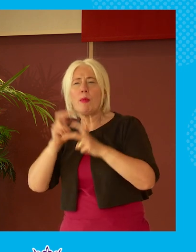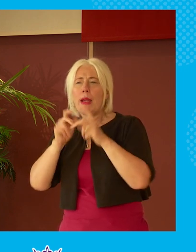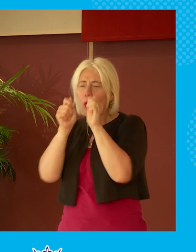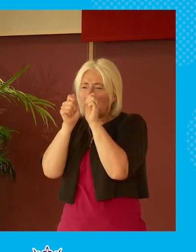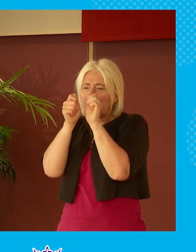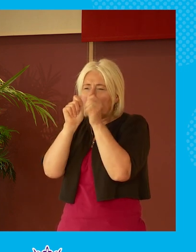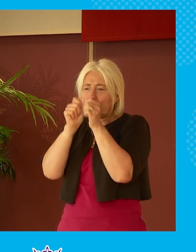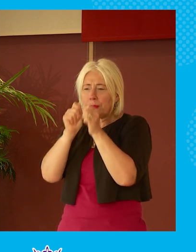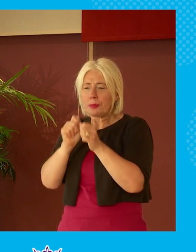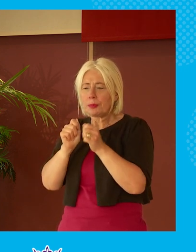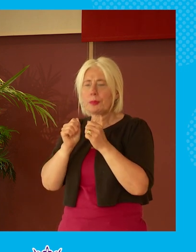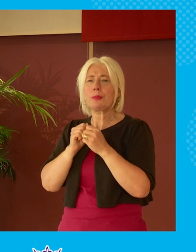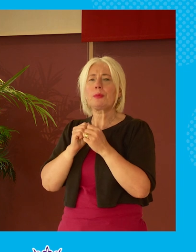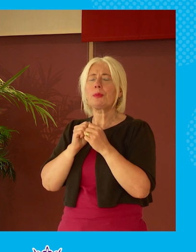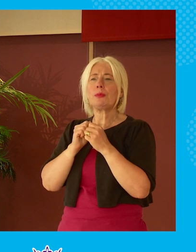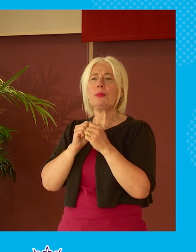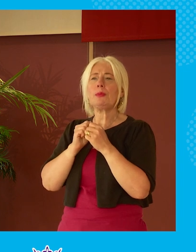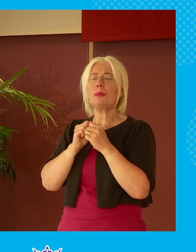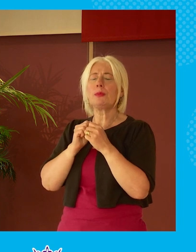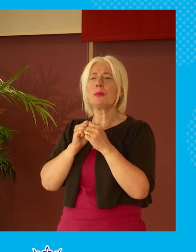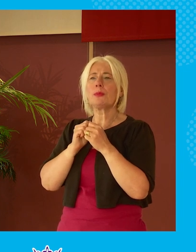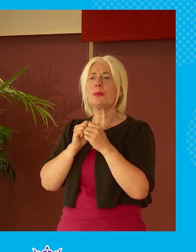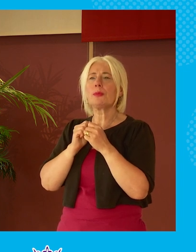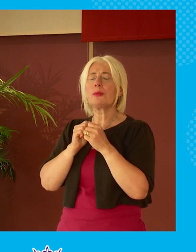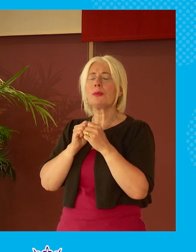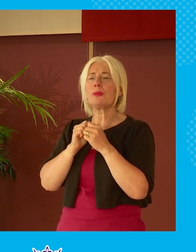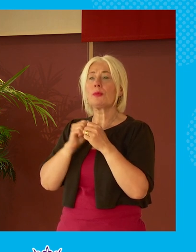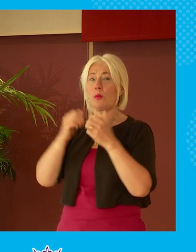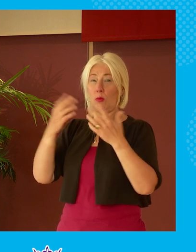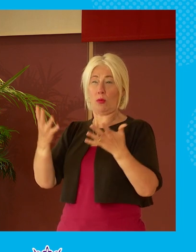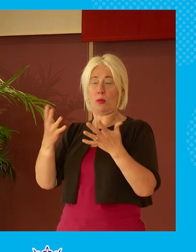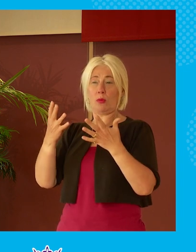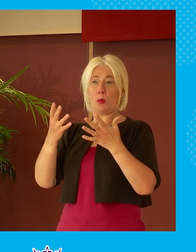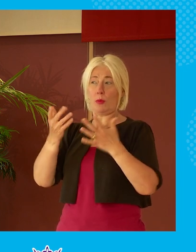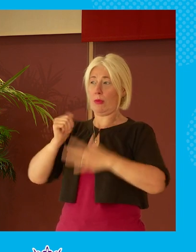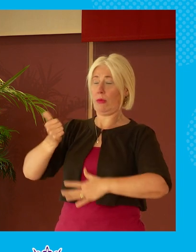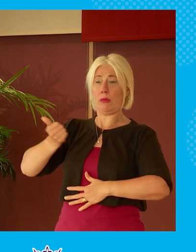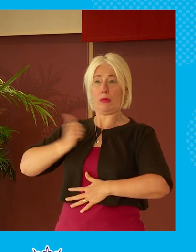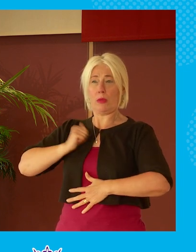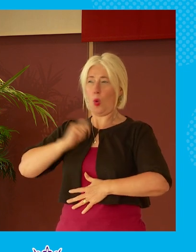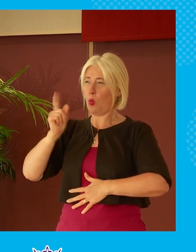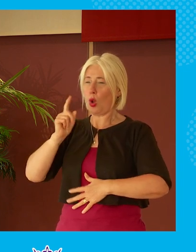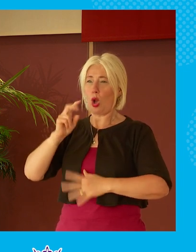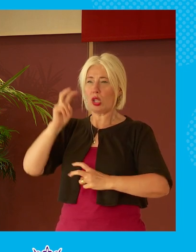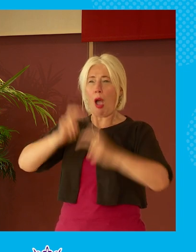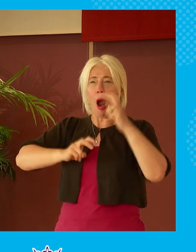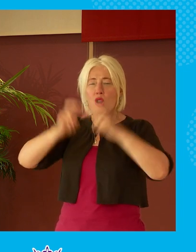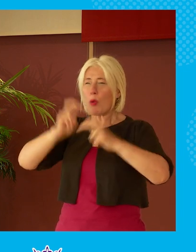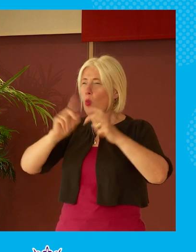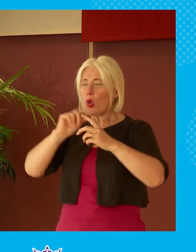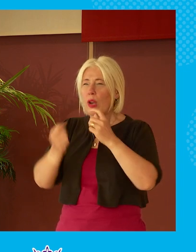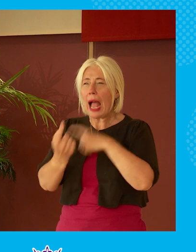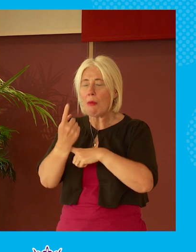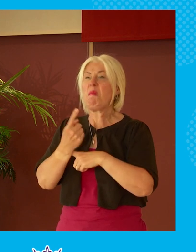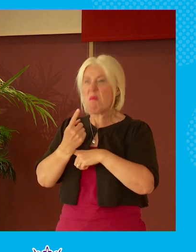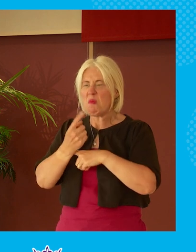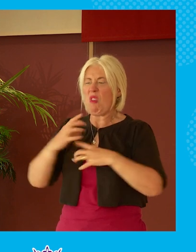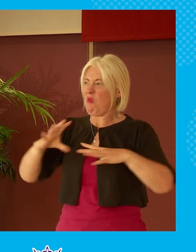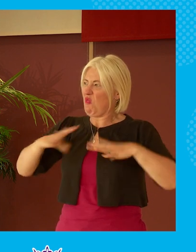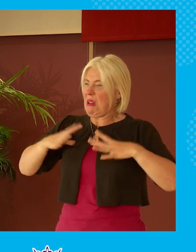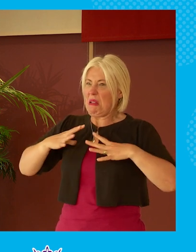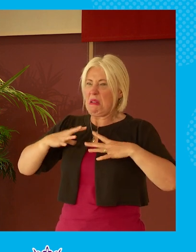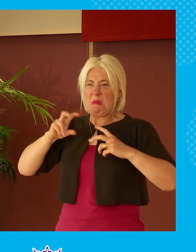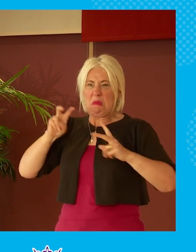put to you by the other side other than um the kind of anticipation of what the argument would be and therefore the kind of pre